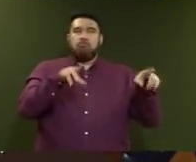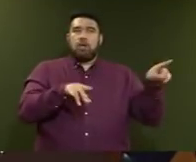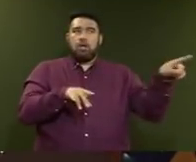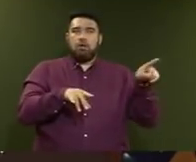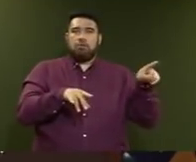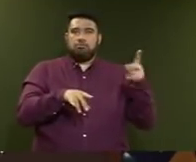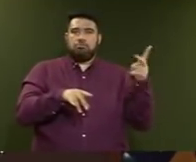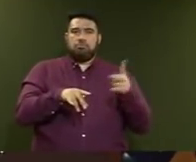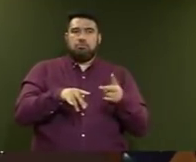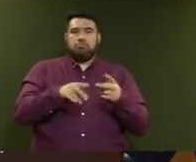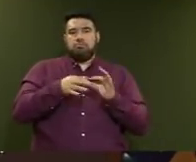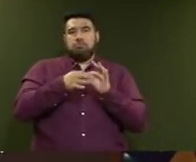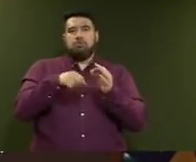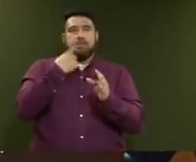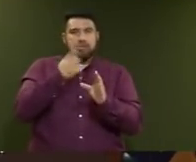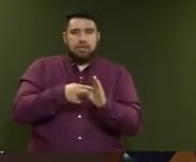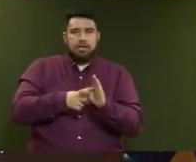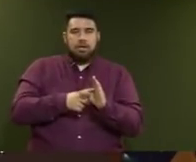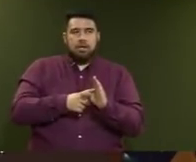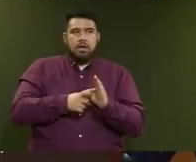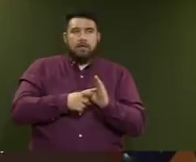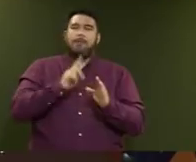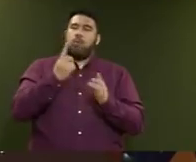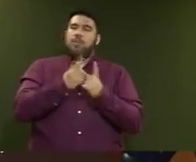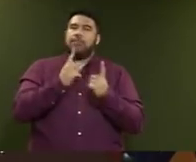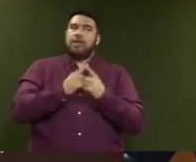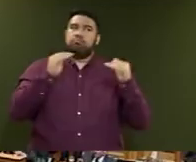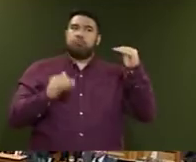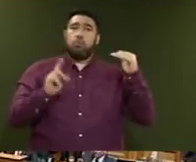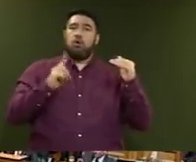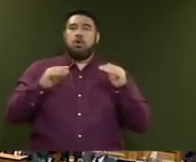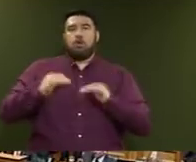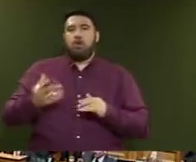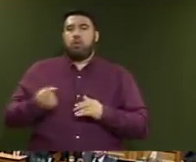don't sit on the same page of Australia is our low wages and we're doing something about that too.